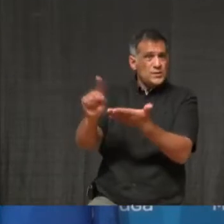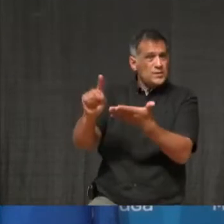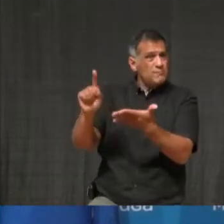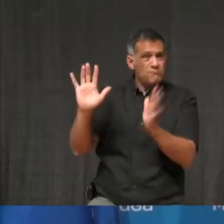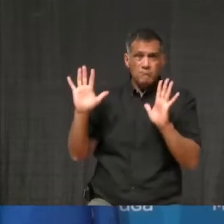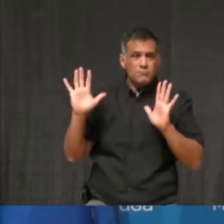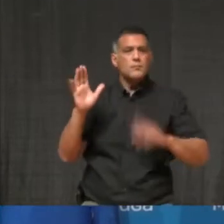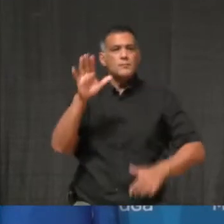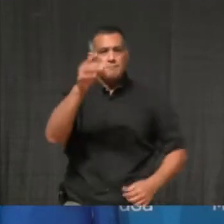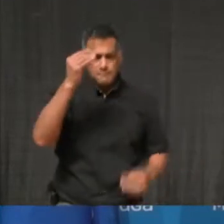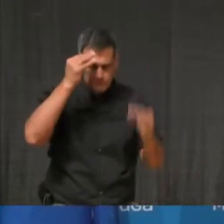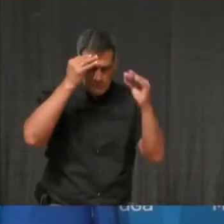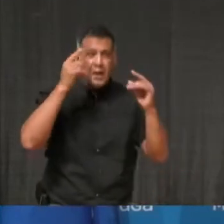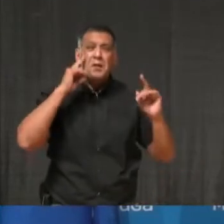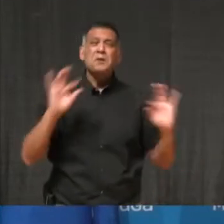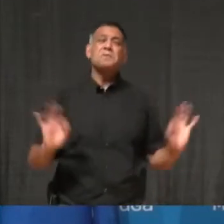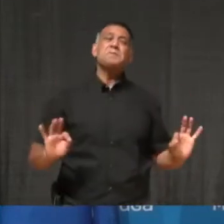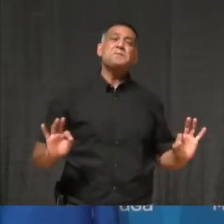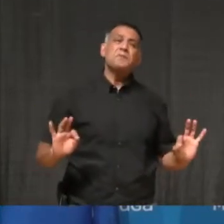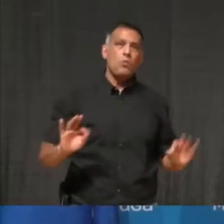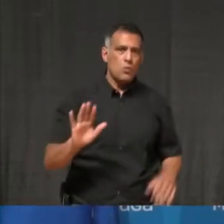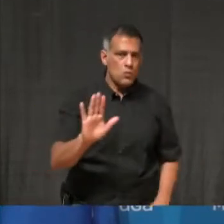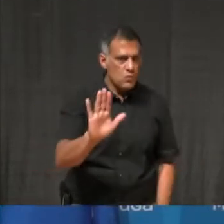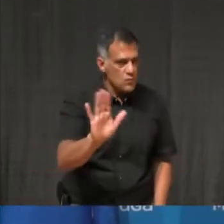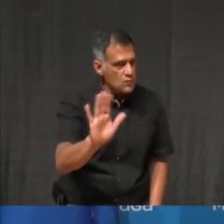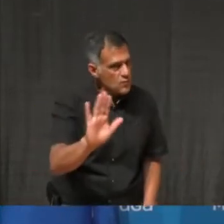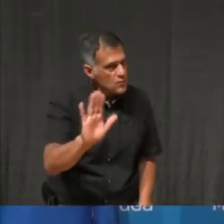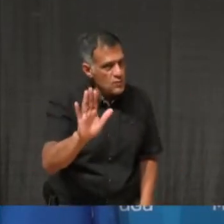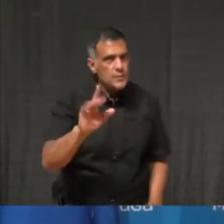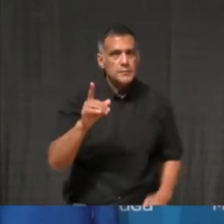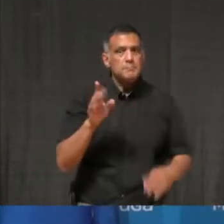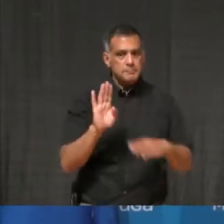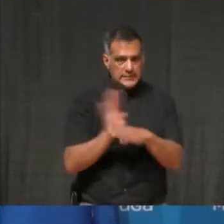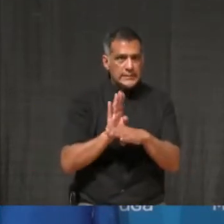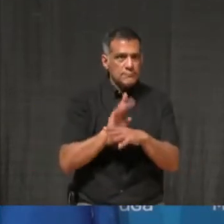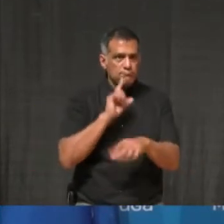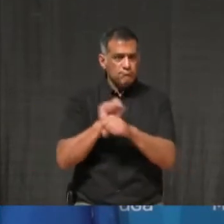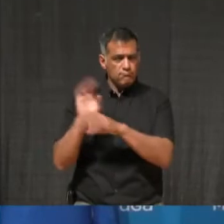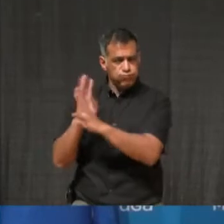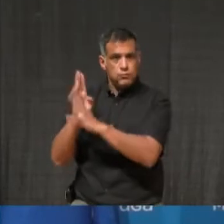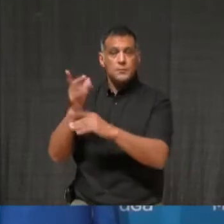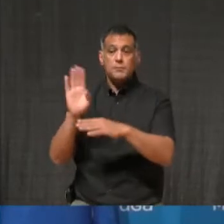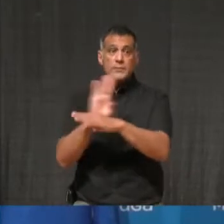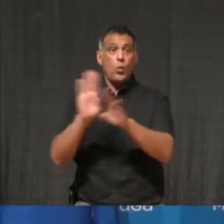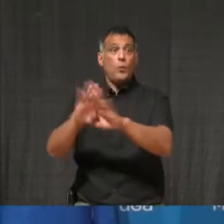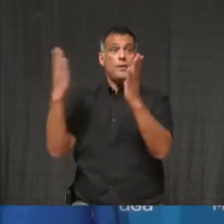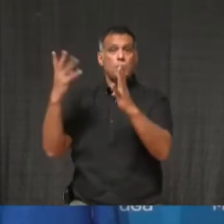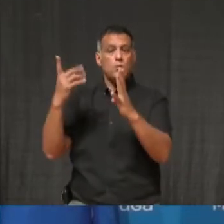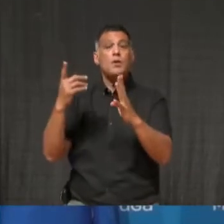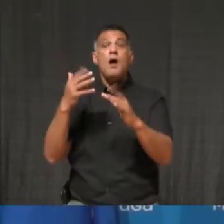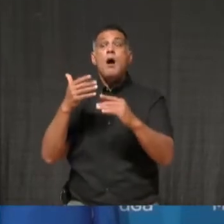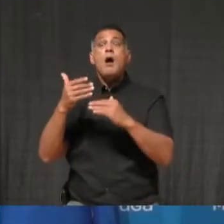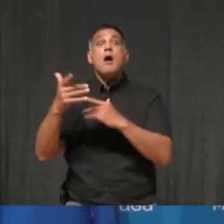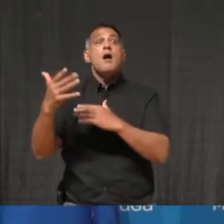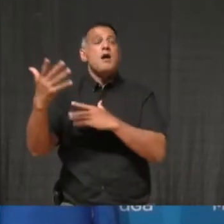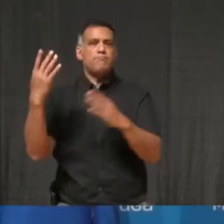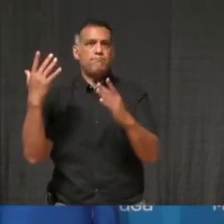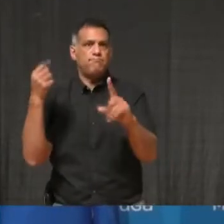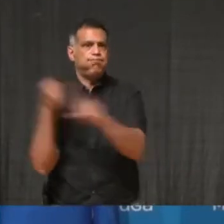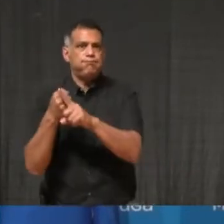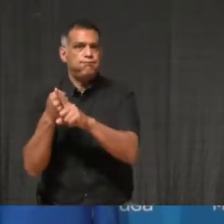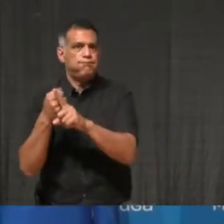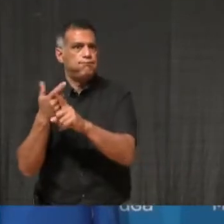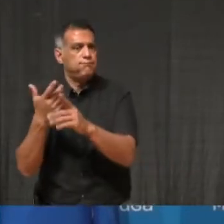a small business staying open or having to shut their doors. Mississauga, we have a chance right